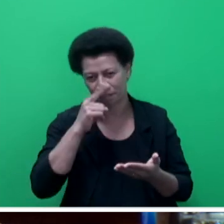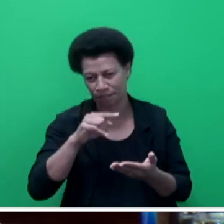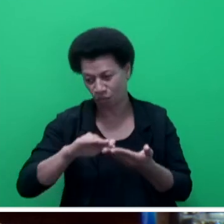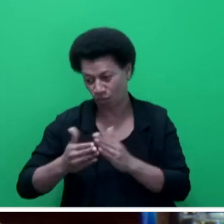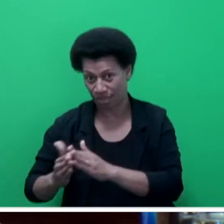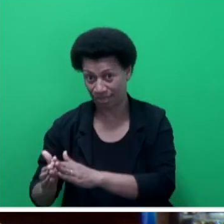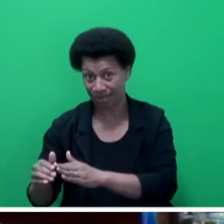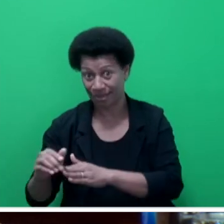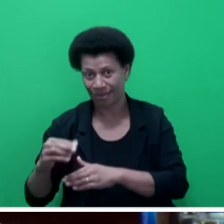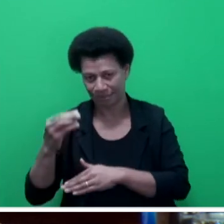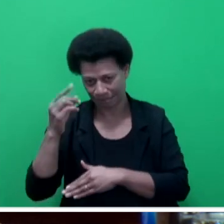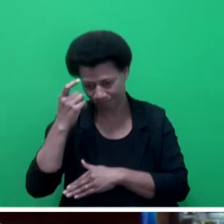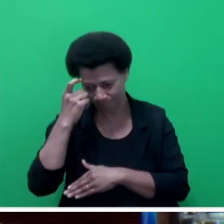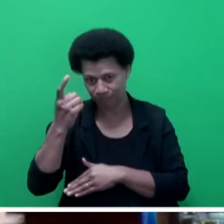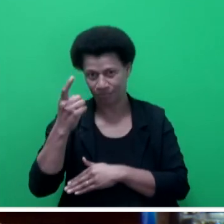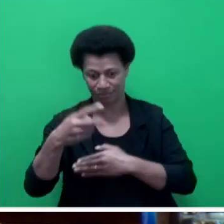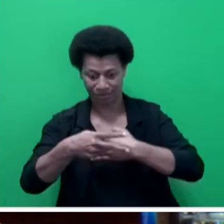compliance sticker is green.